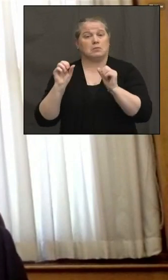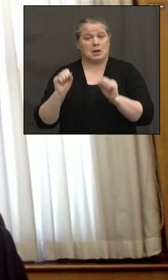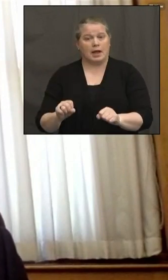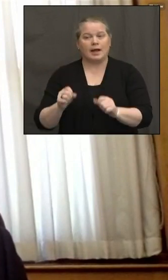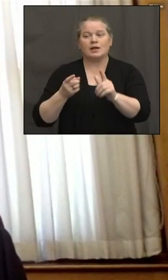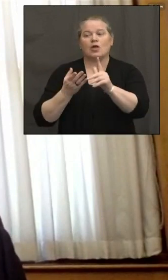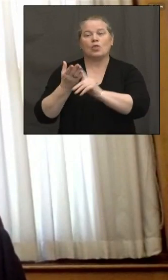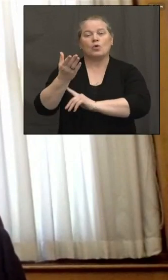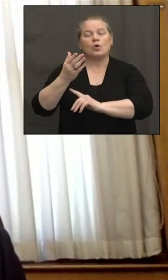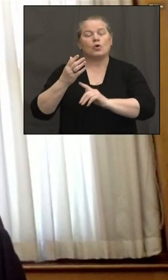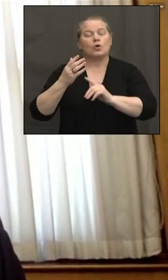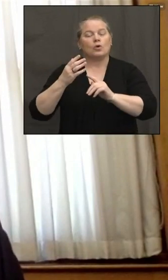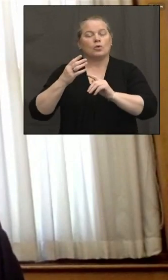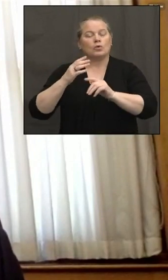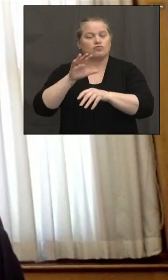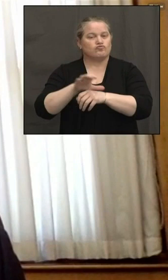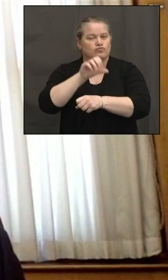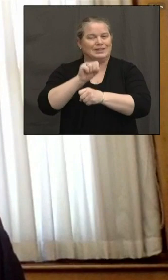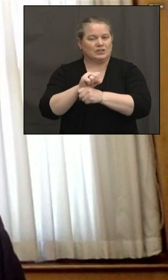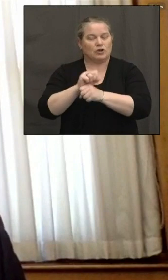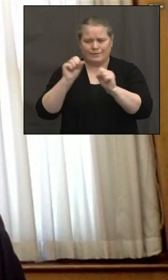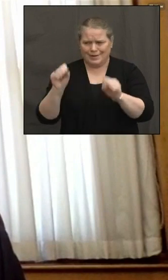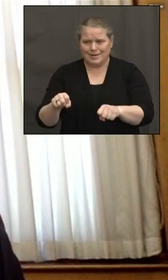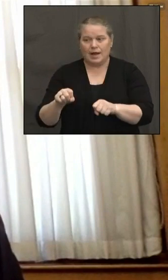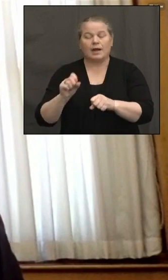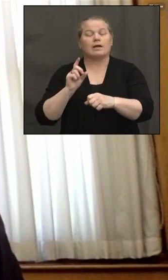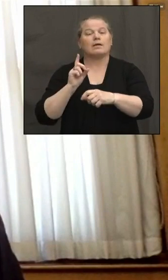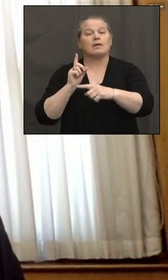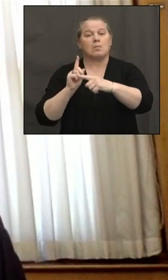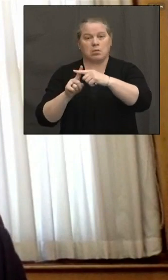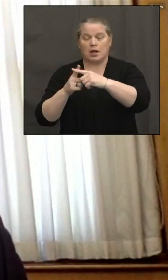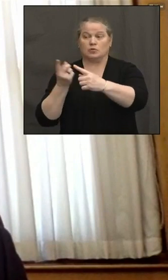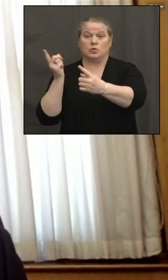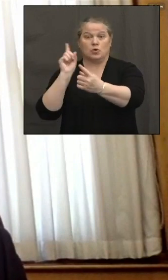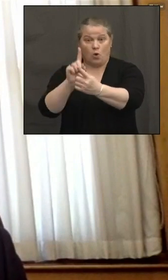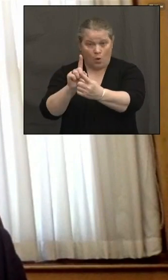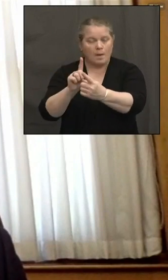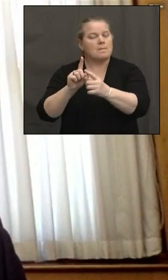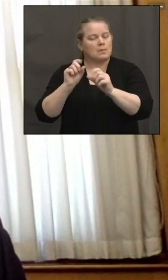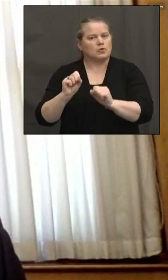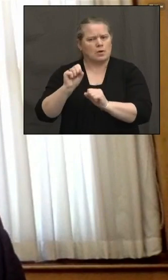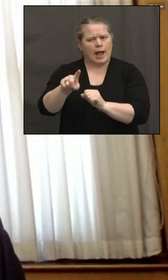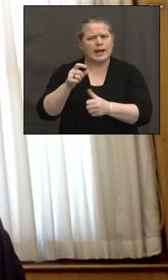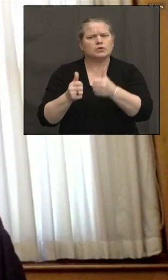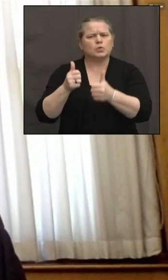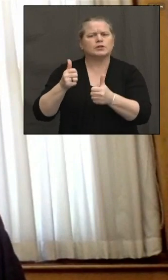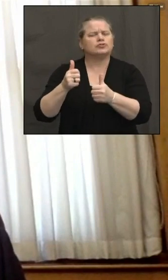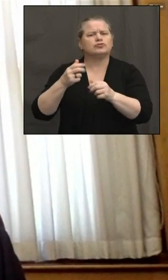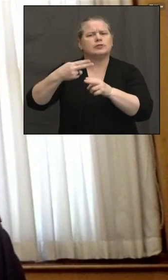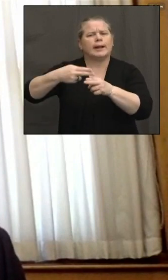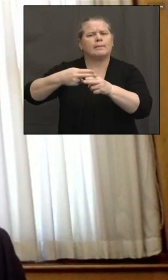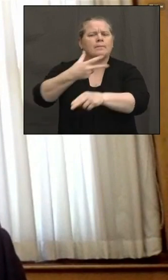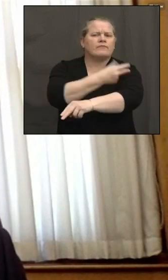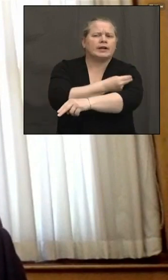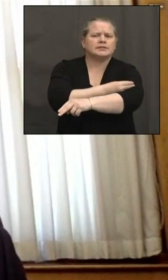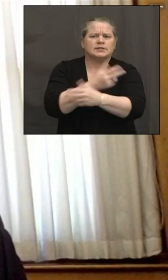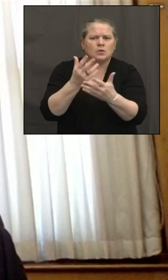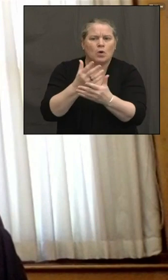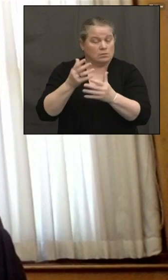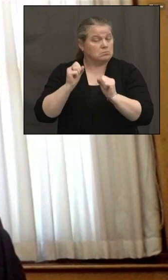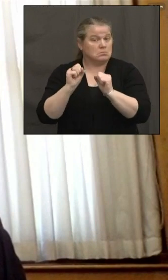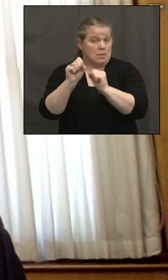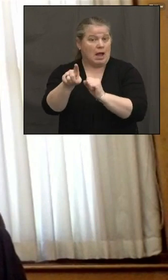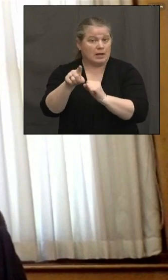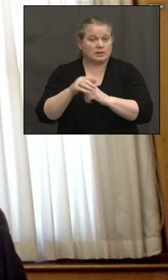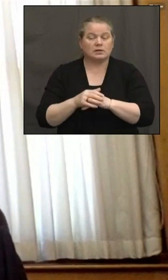process and at WACA clinics which vaccine is being administered. But with regards to the mobile units, keep in mind this is